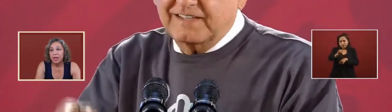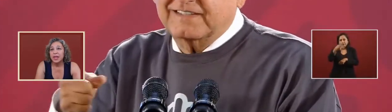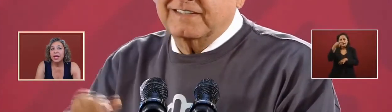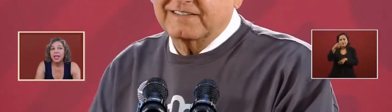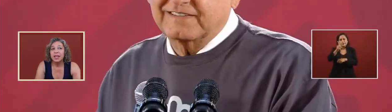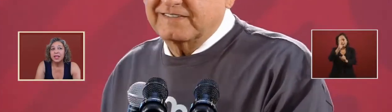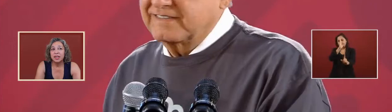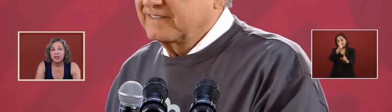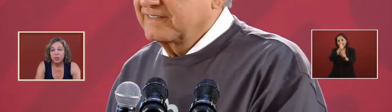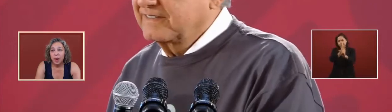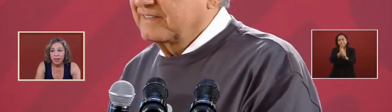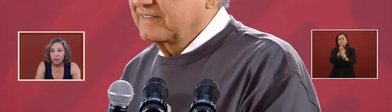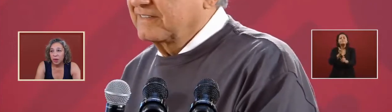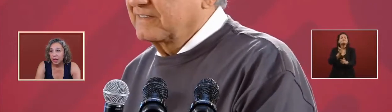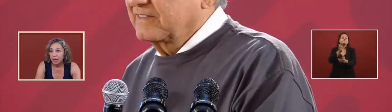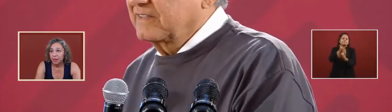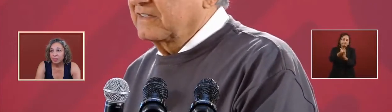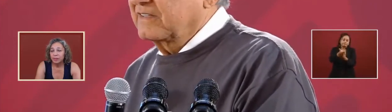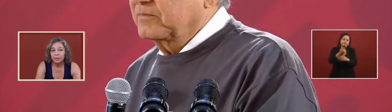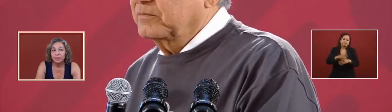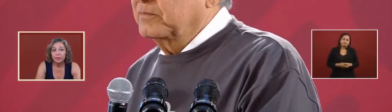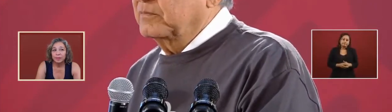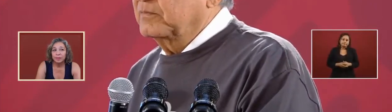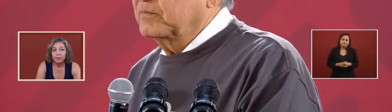in a direct way